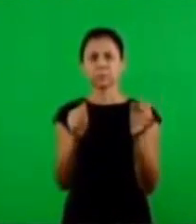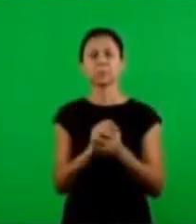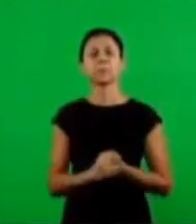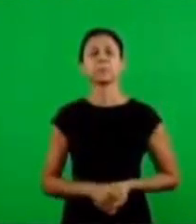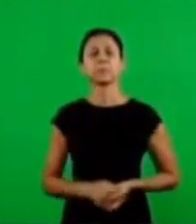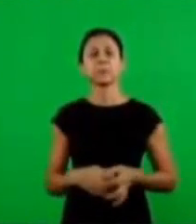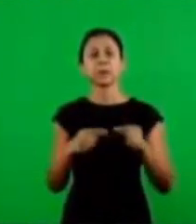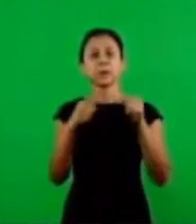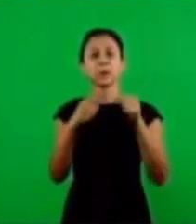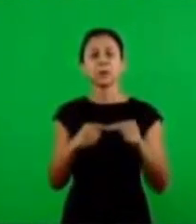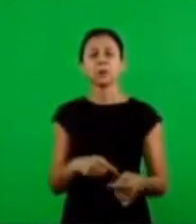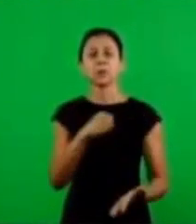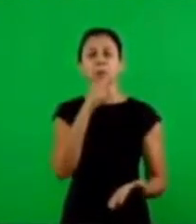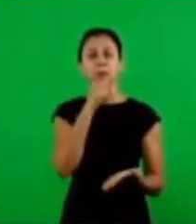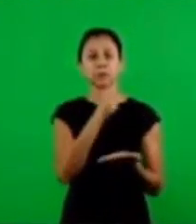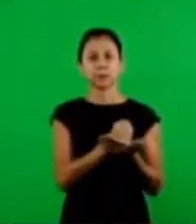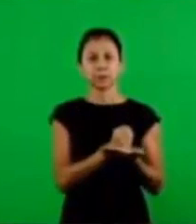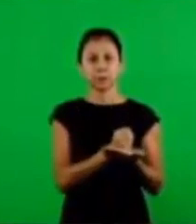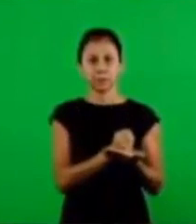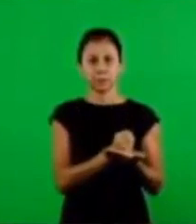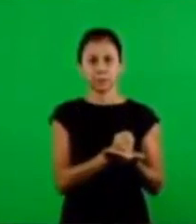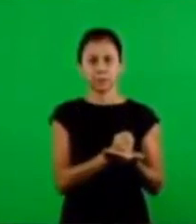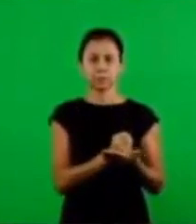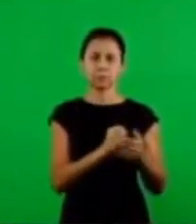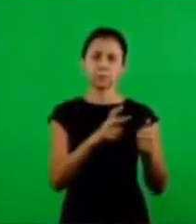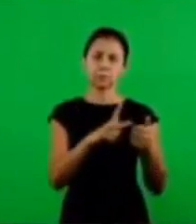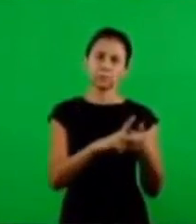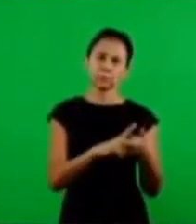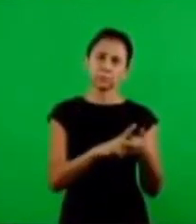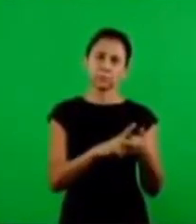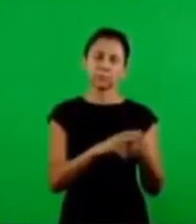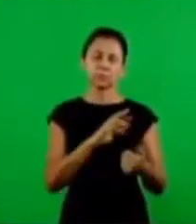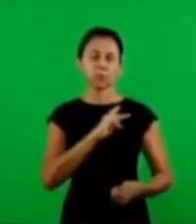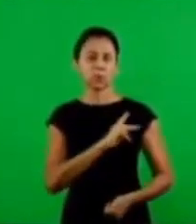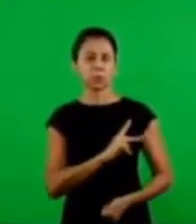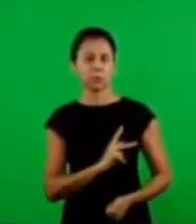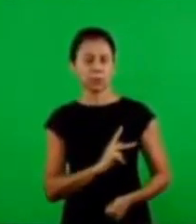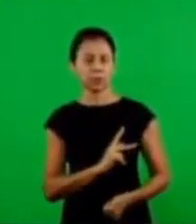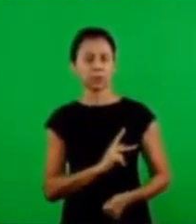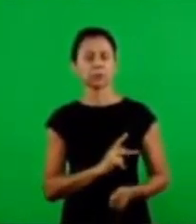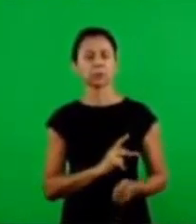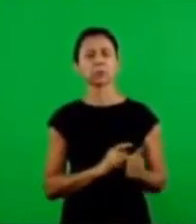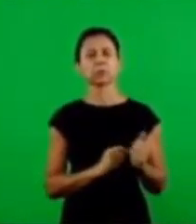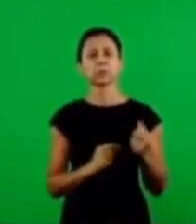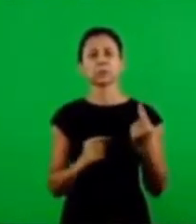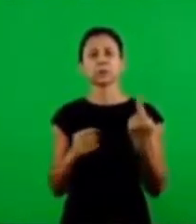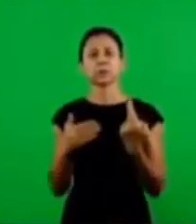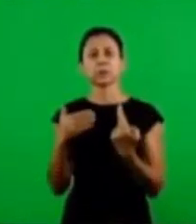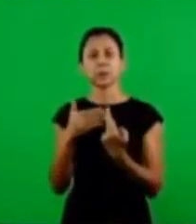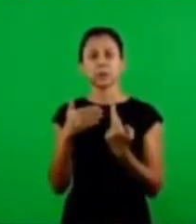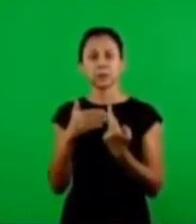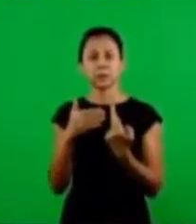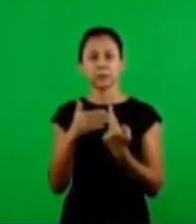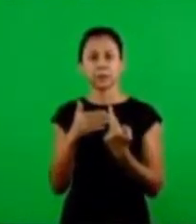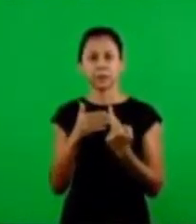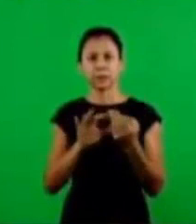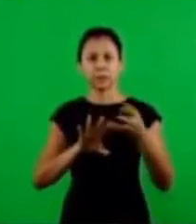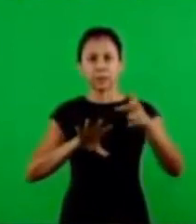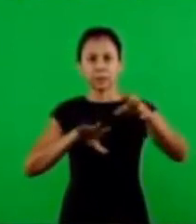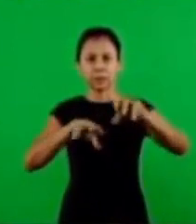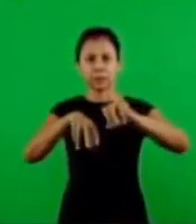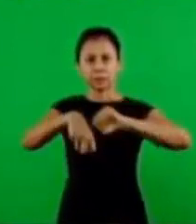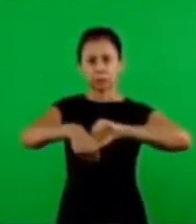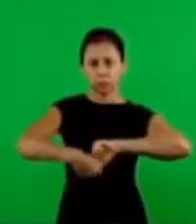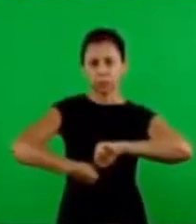In fact, Paul, Peter, refers to the scriptures in relation to the